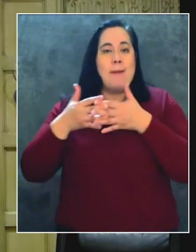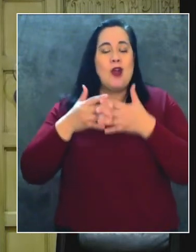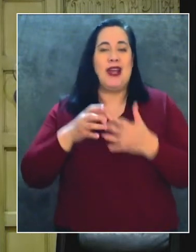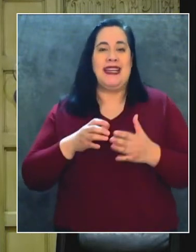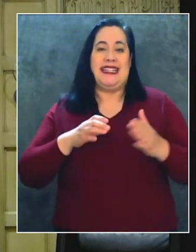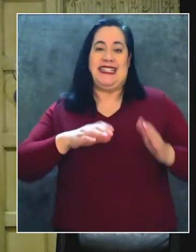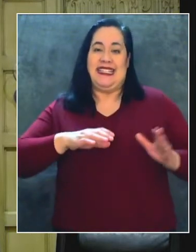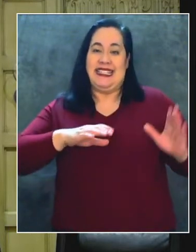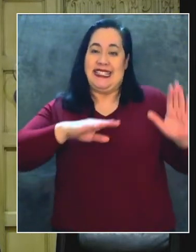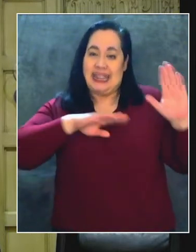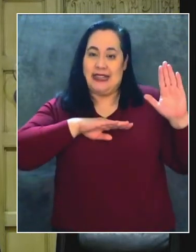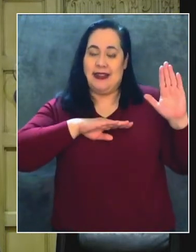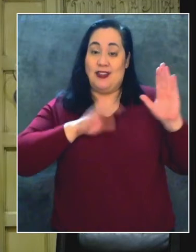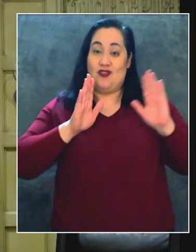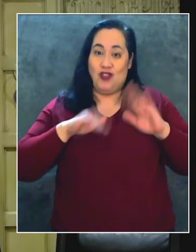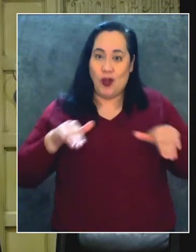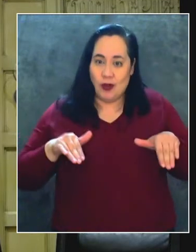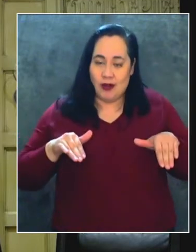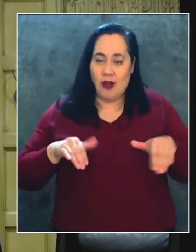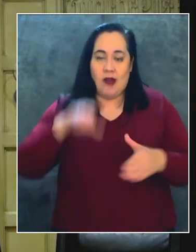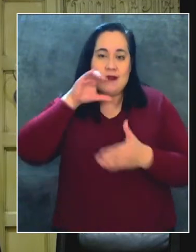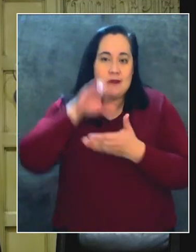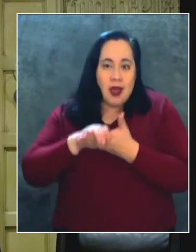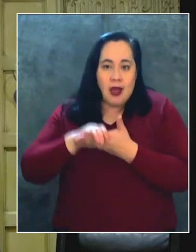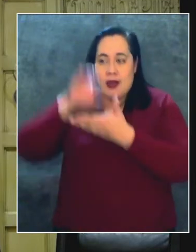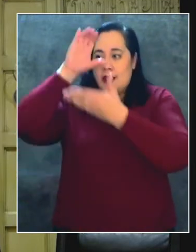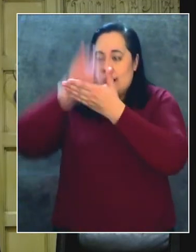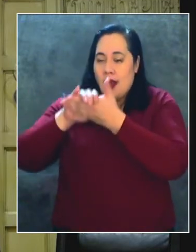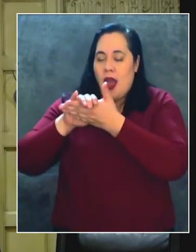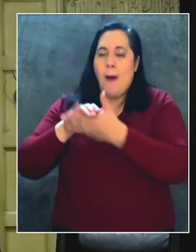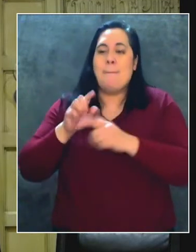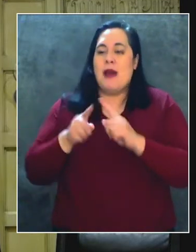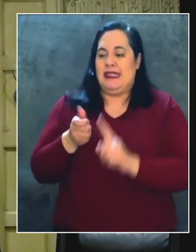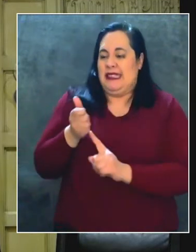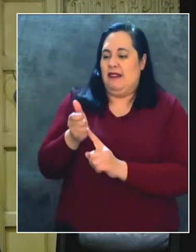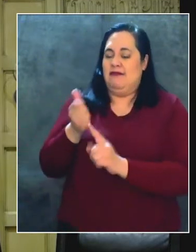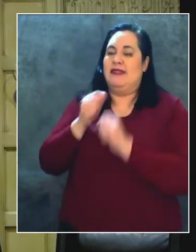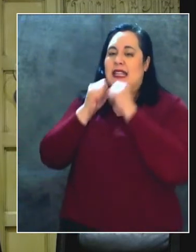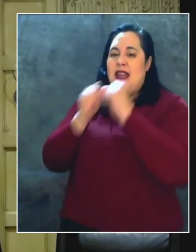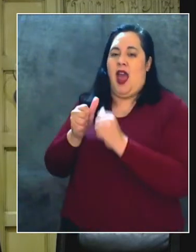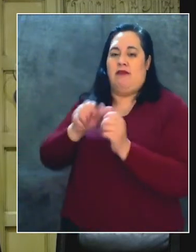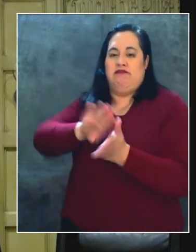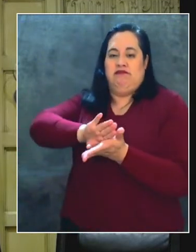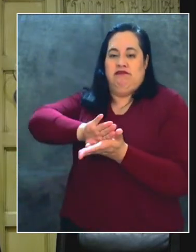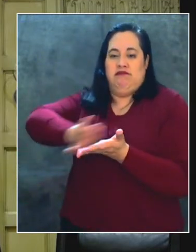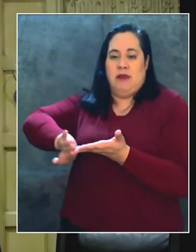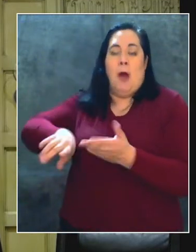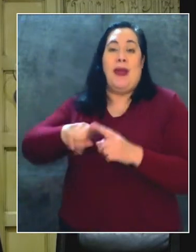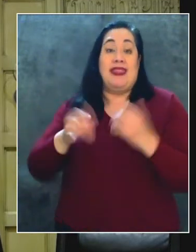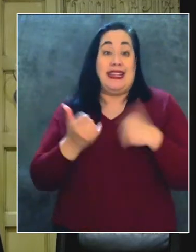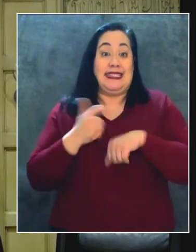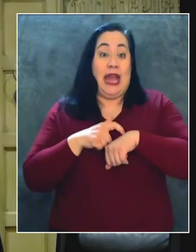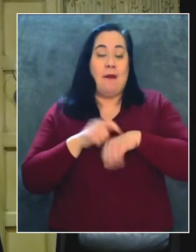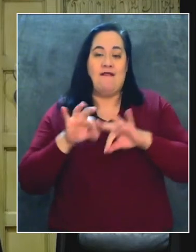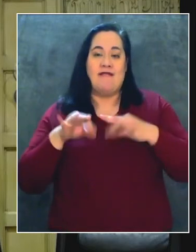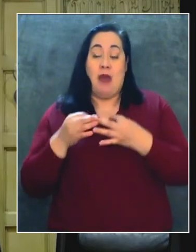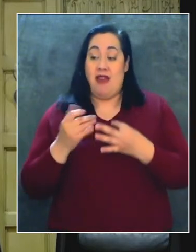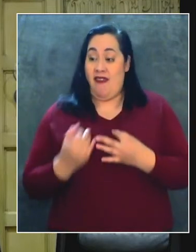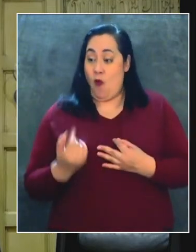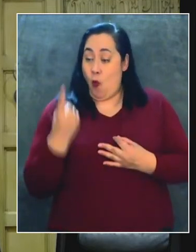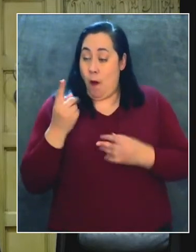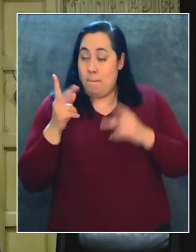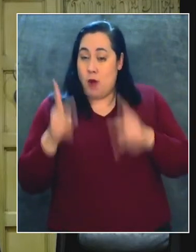children and spouses are denied directly. But this time, at least families aren't disqualified by having one person